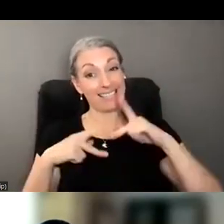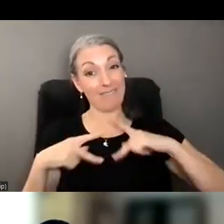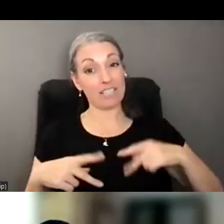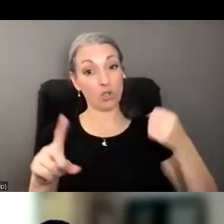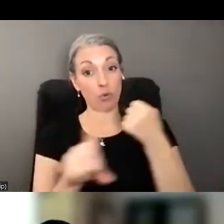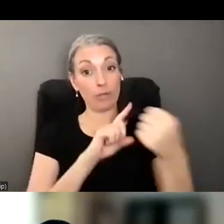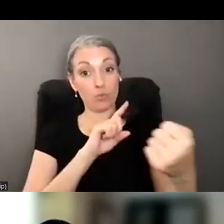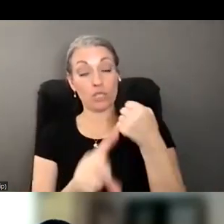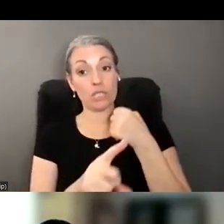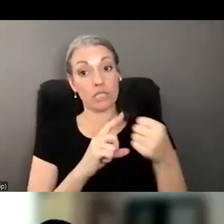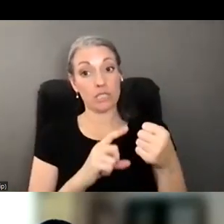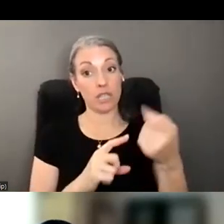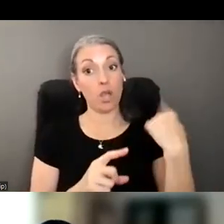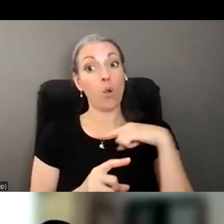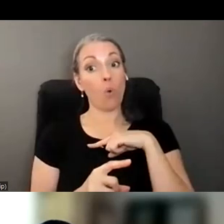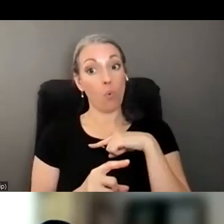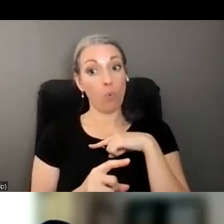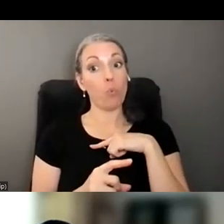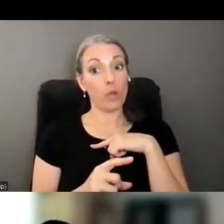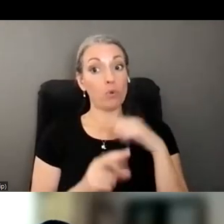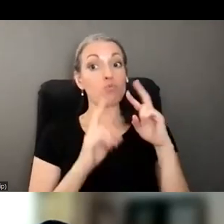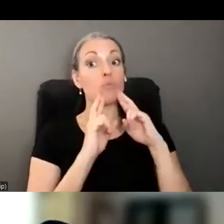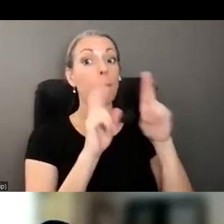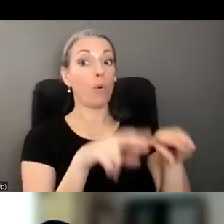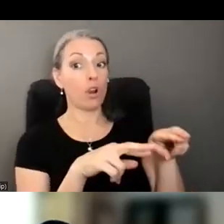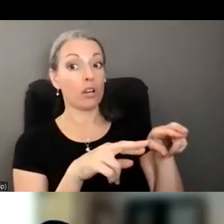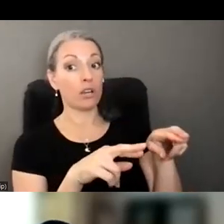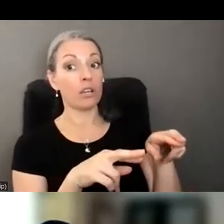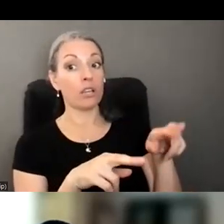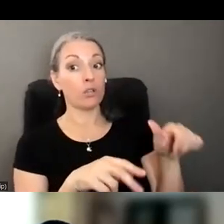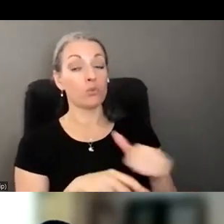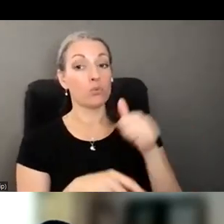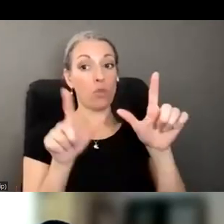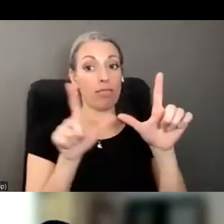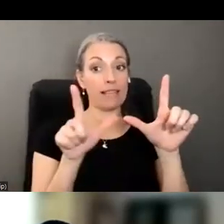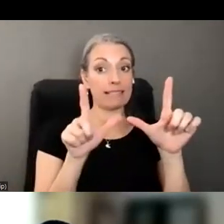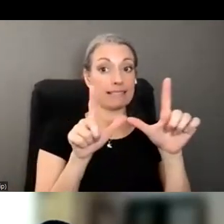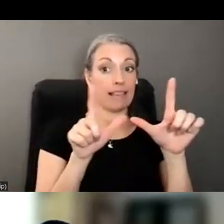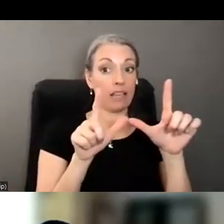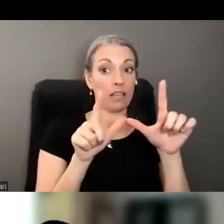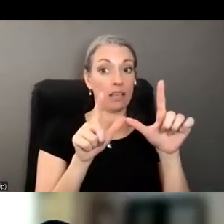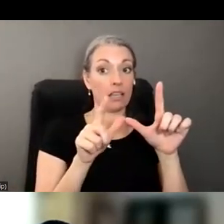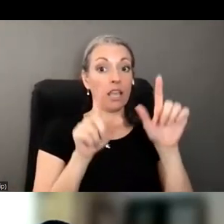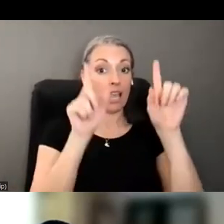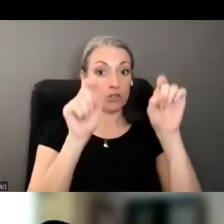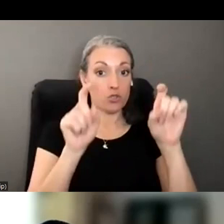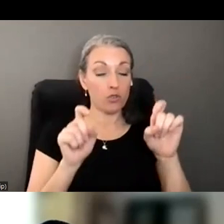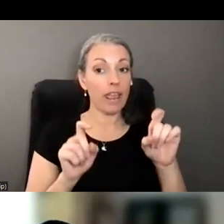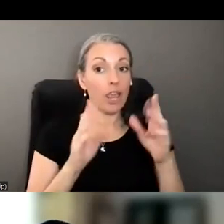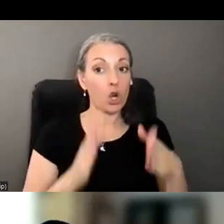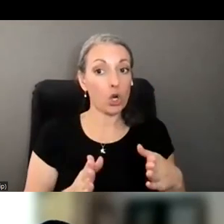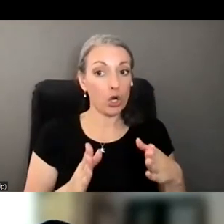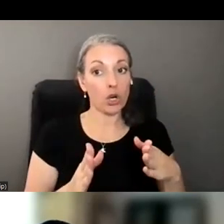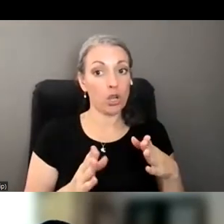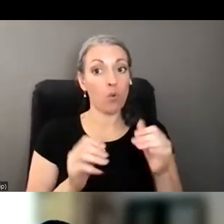we would, uh, cross report to licensing. And, um, a surveyor would, uh, more than likely